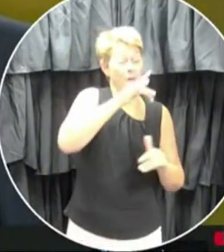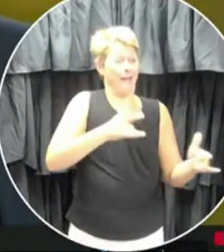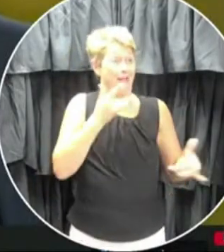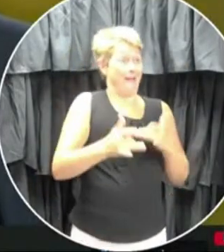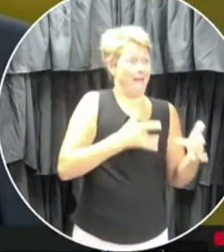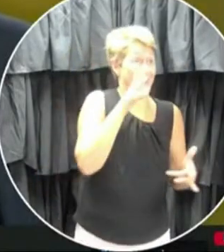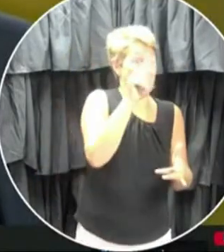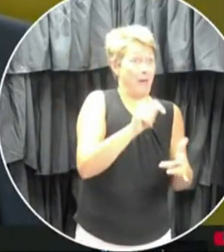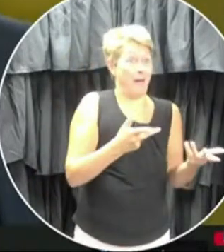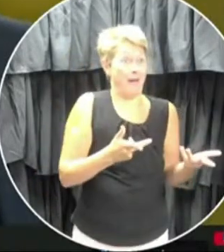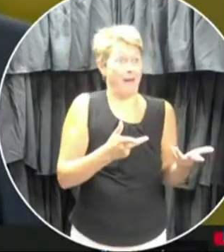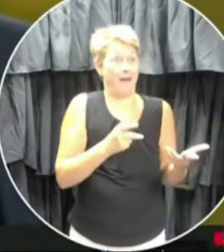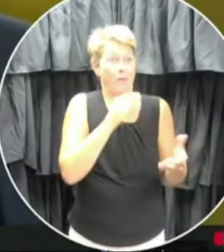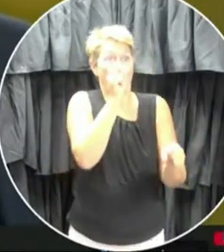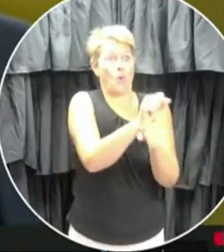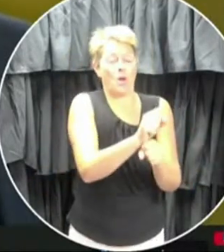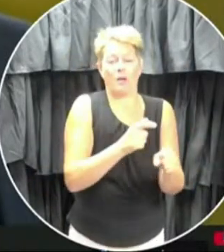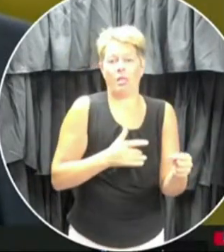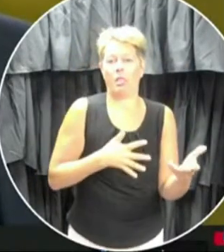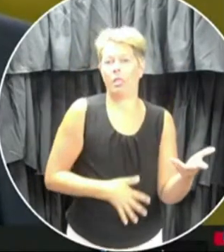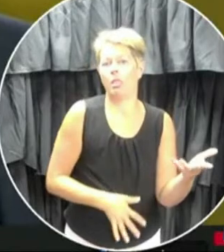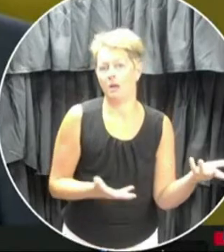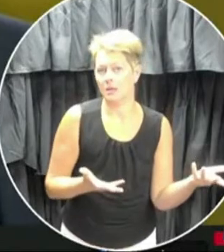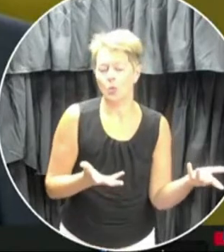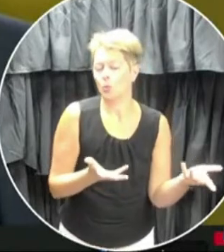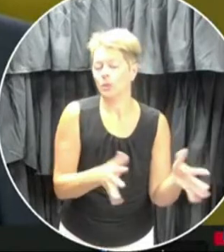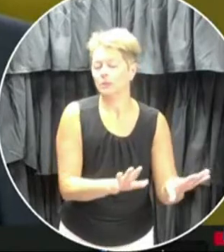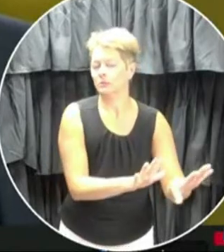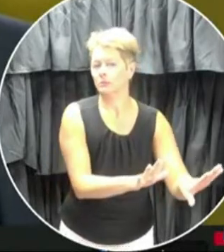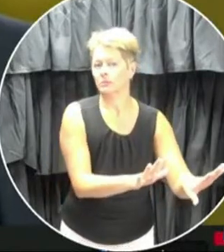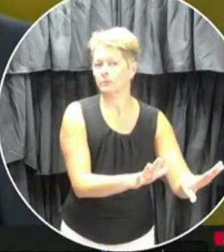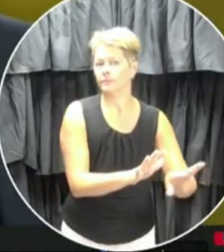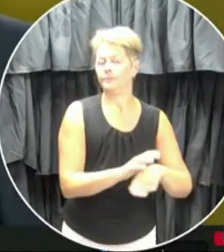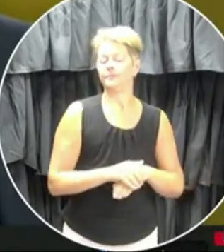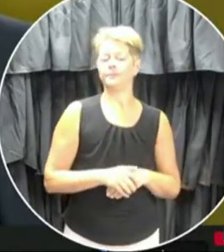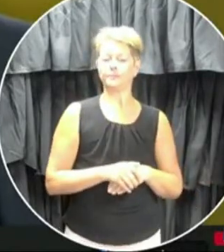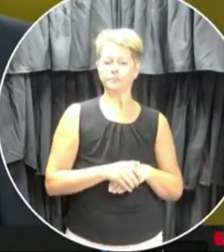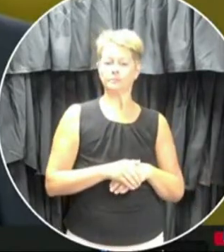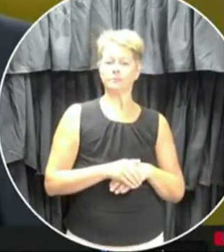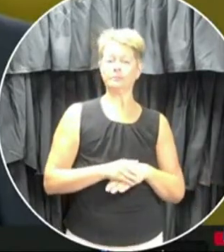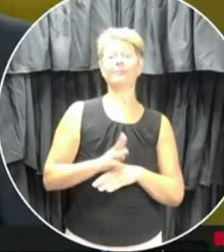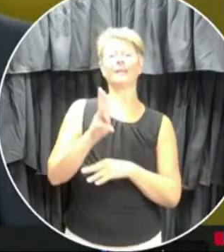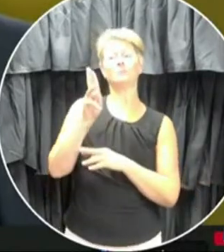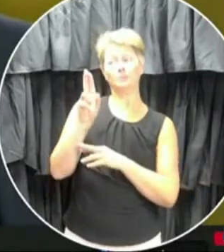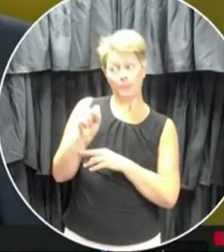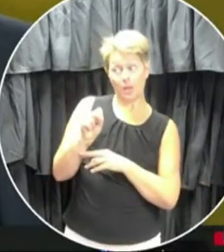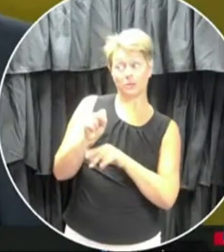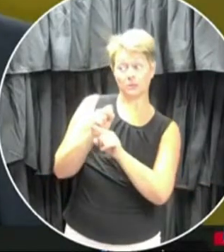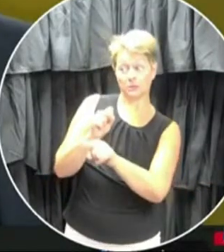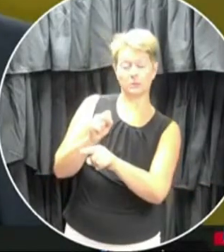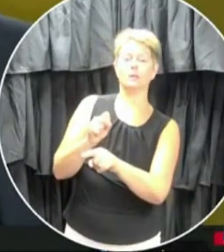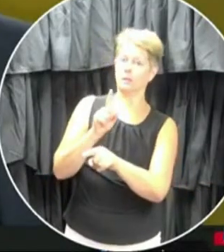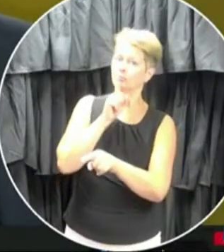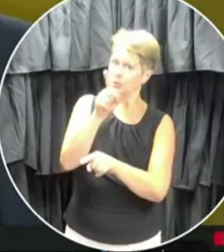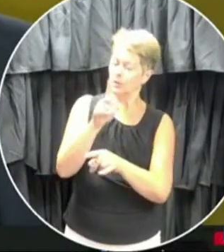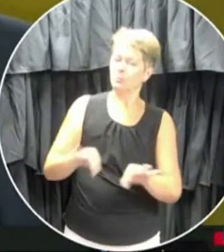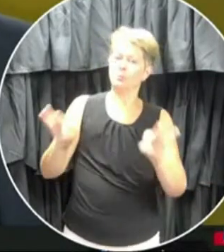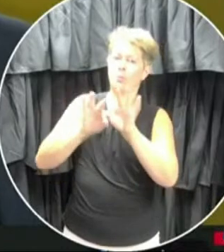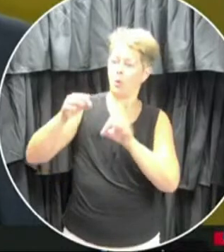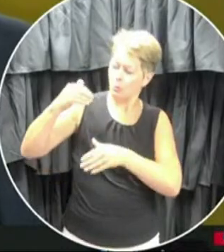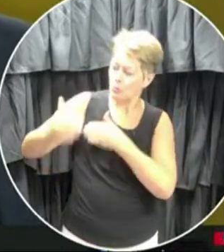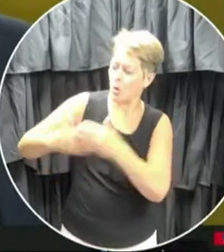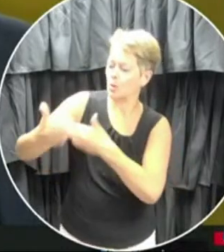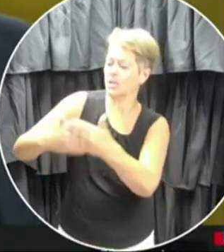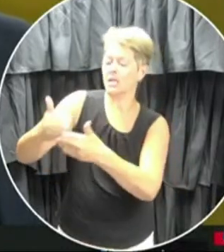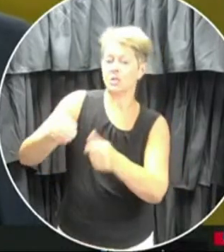do what we can and what's available. Um, and we will be, you know, uh, buses are required through a process involving all of the other